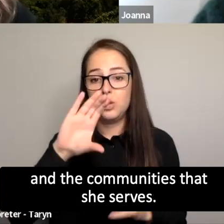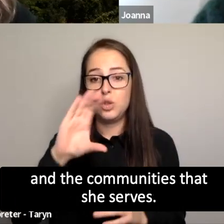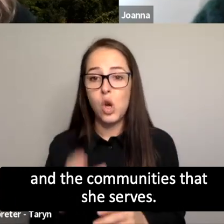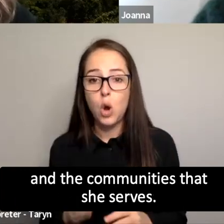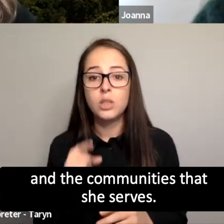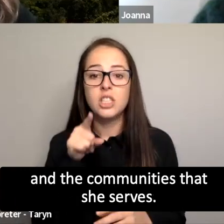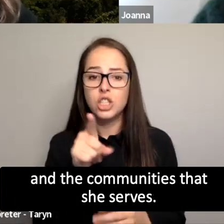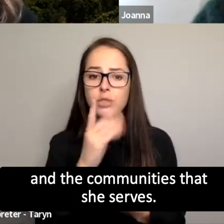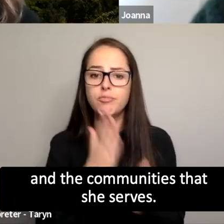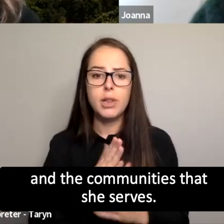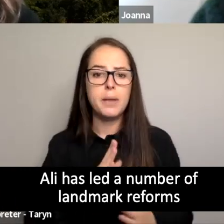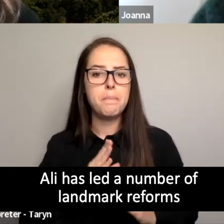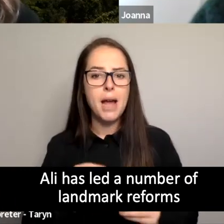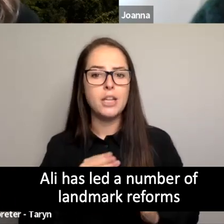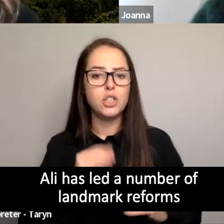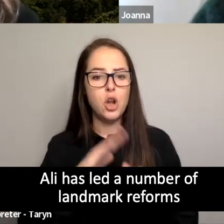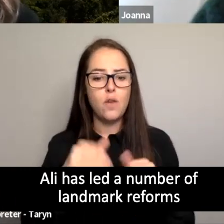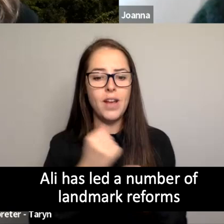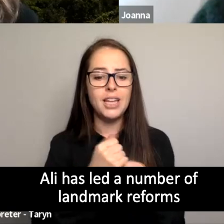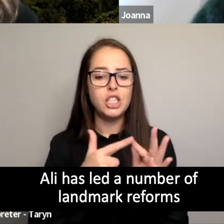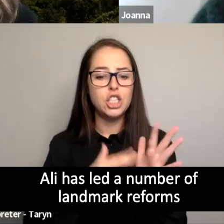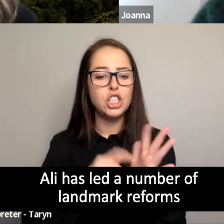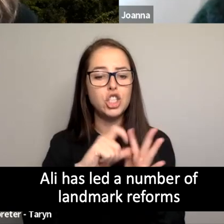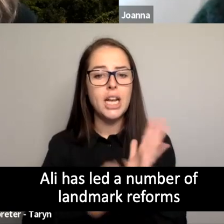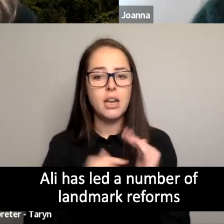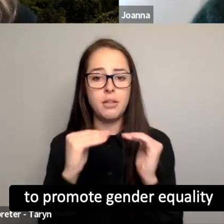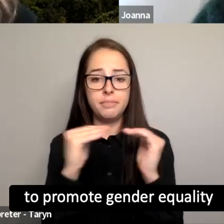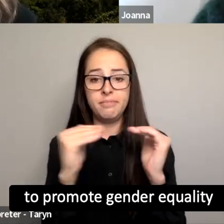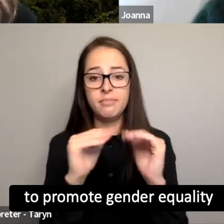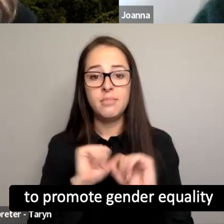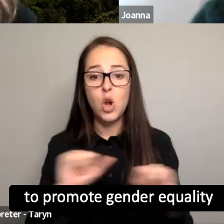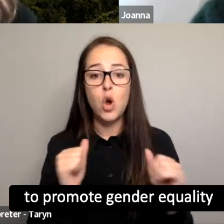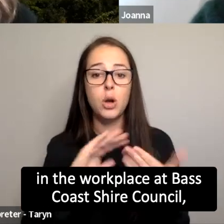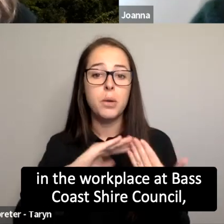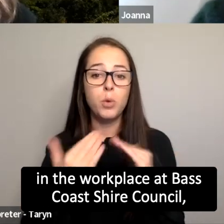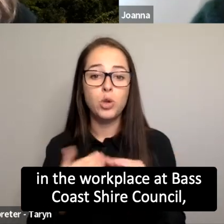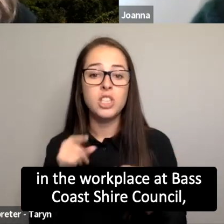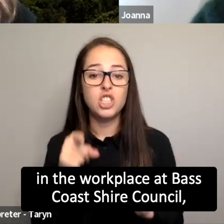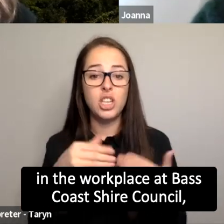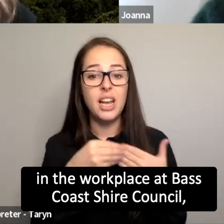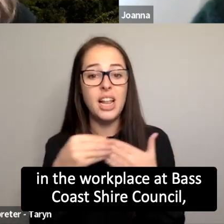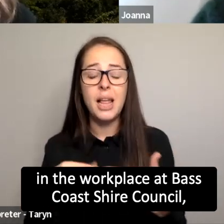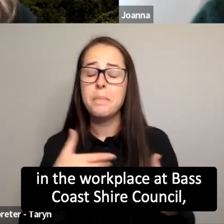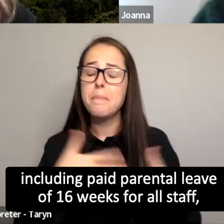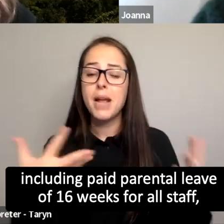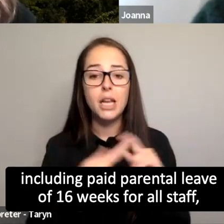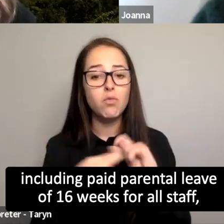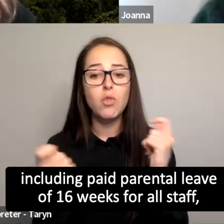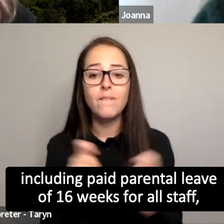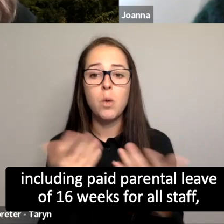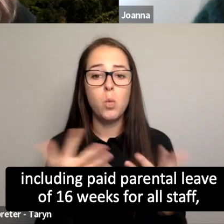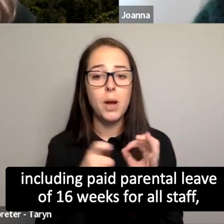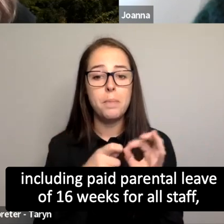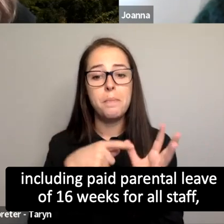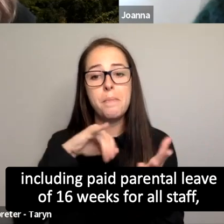communities that she serves. Allie has led a number of landmark reforms to promote gender equality in the workplace at Bass Strait Council, including